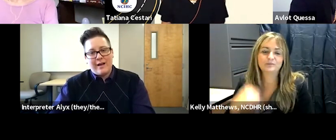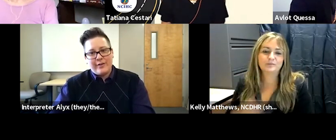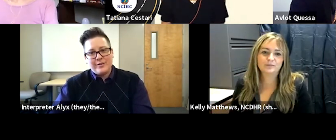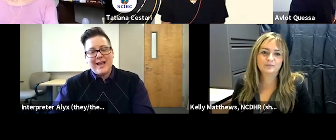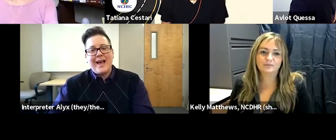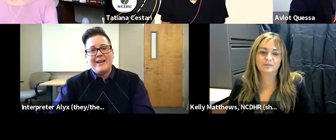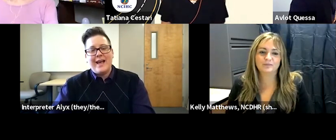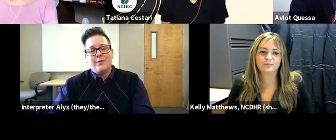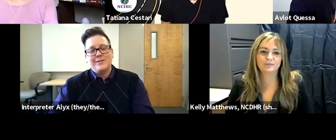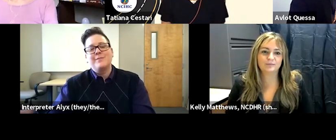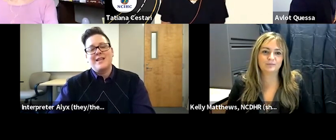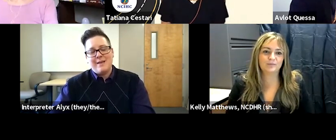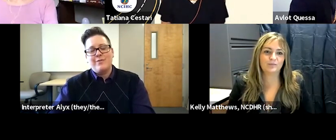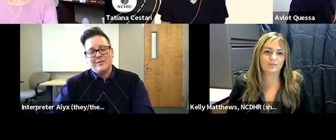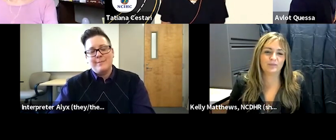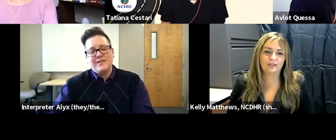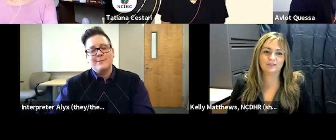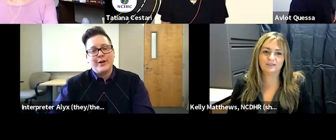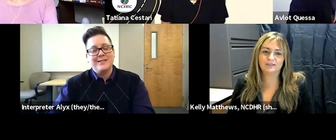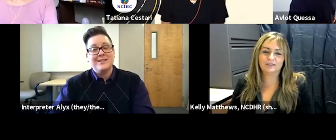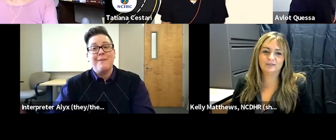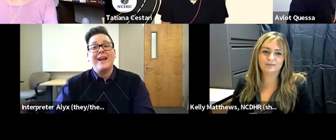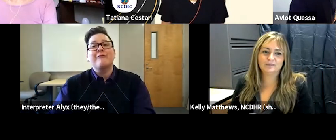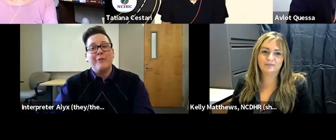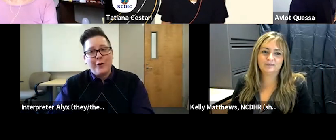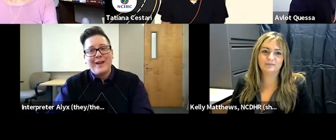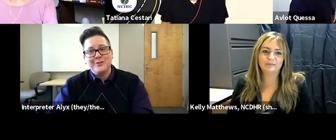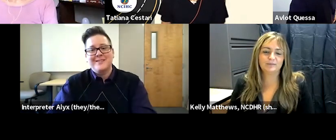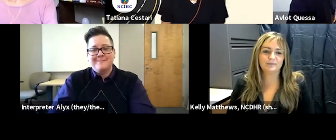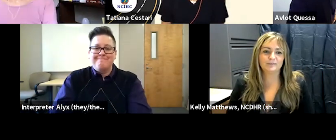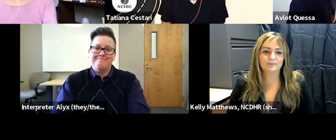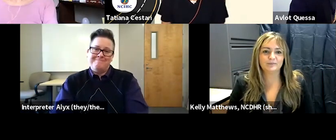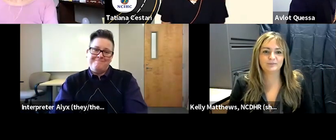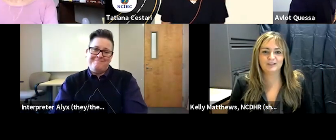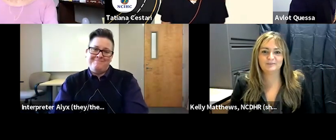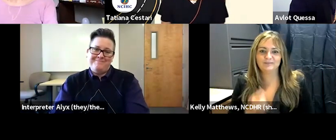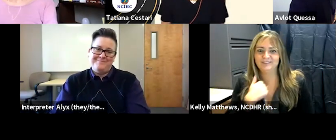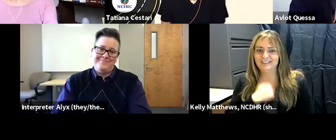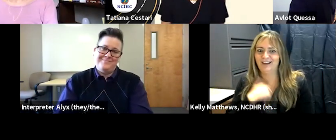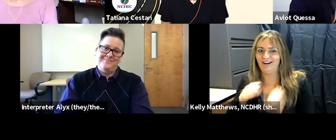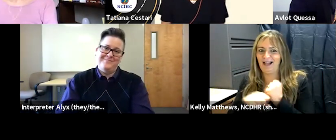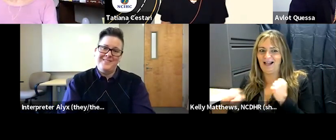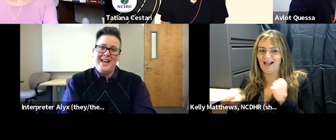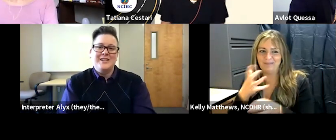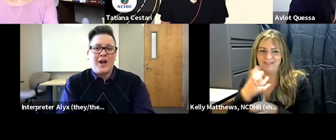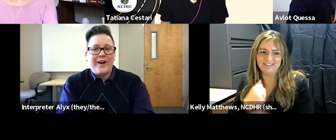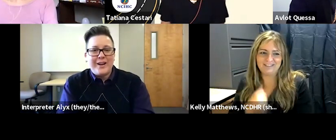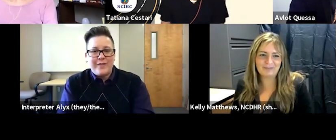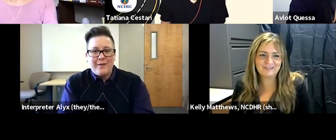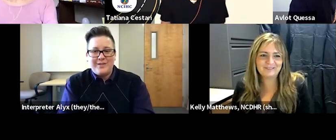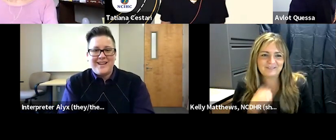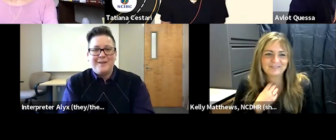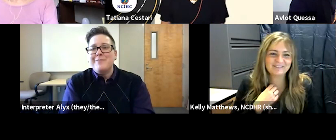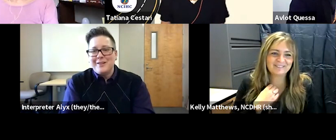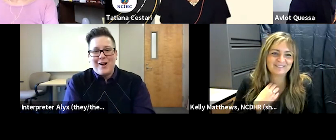the same as others and it helps them to keep those types of experiences in mind for their patients sorry